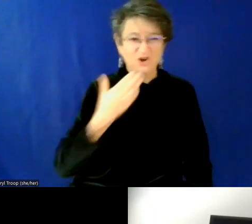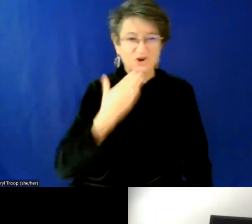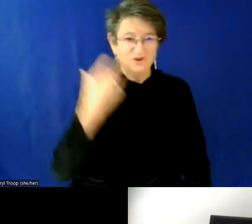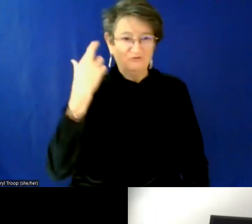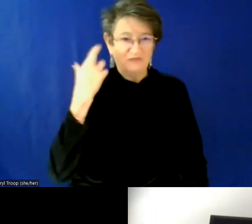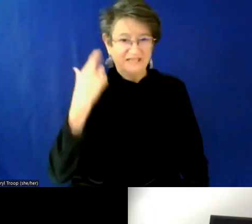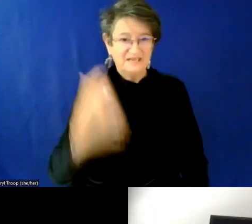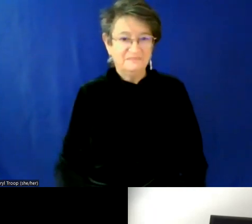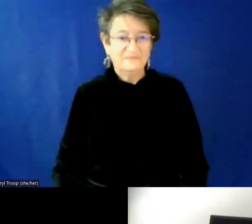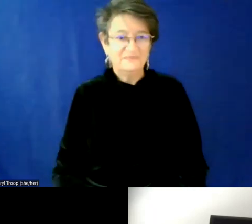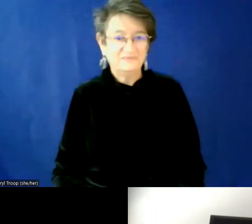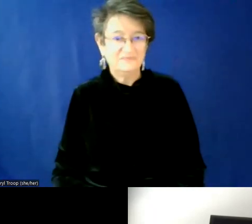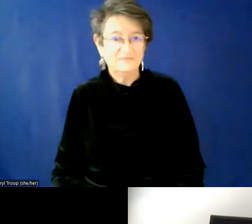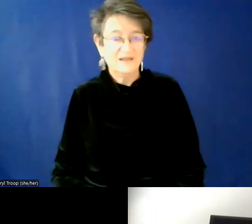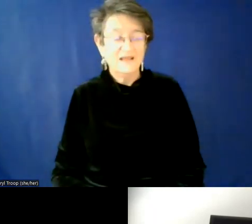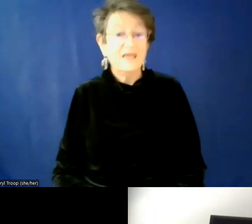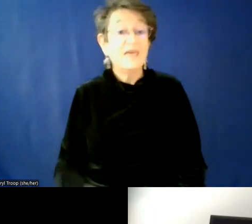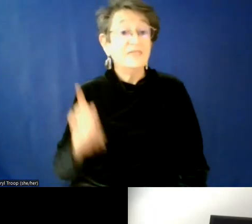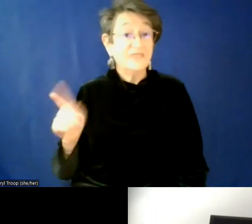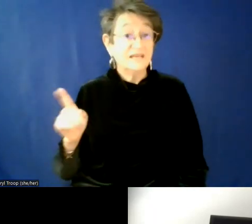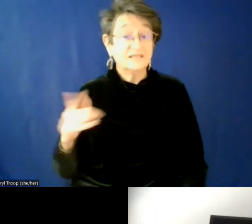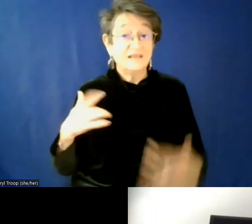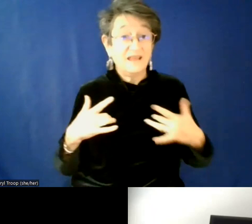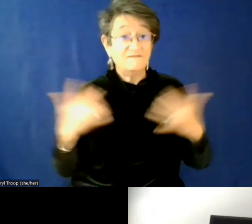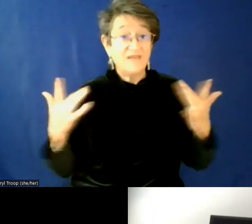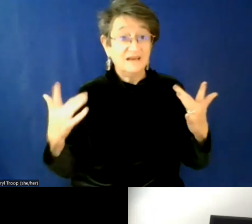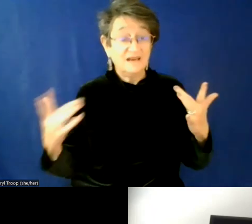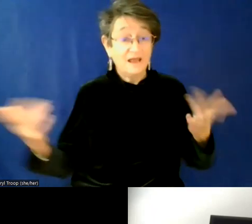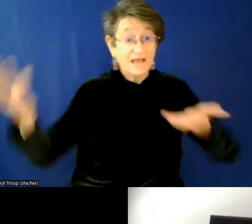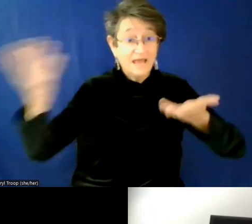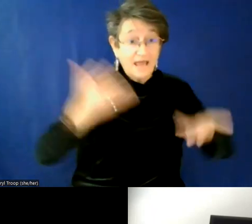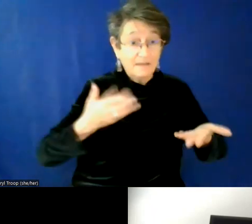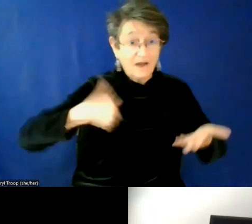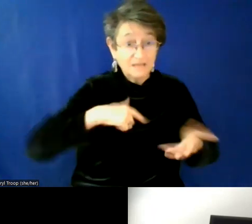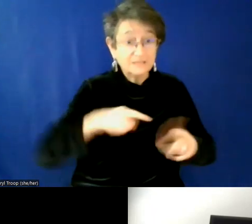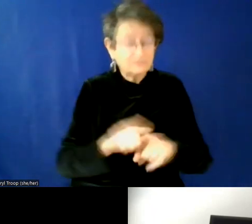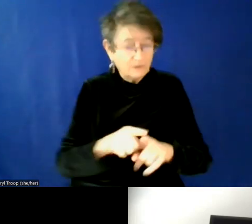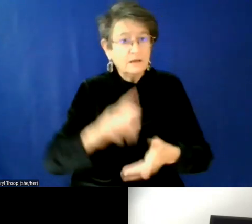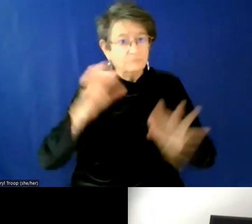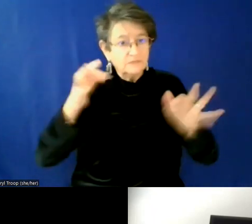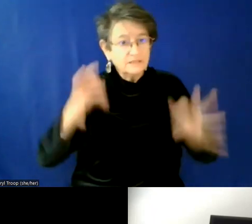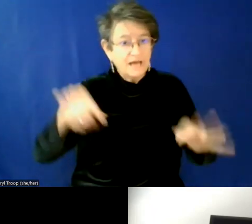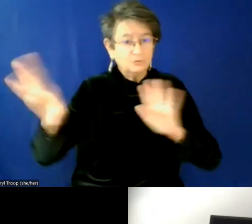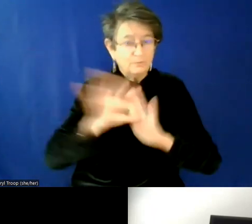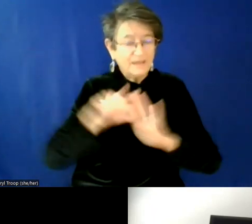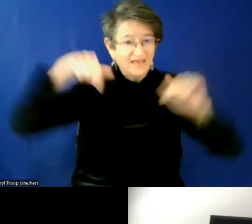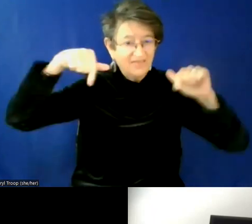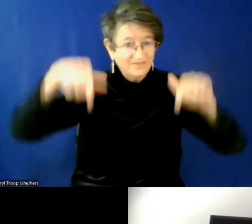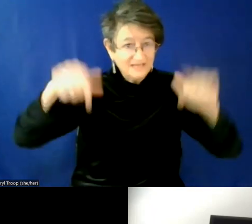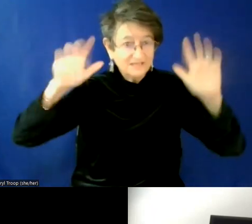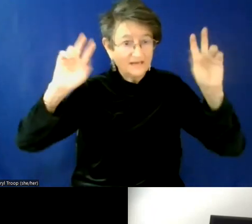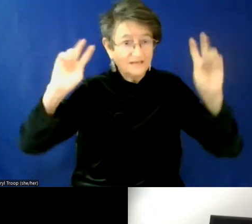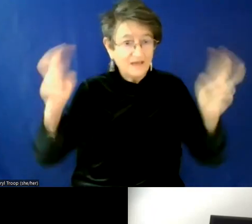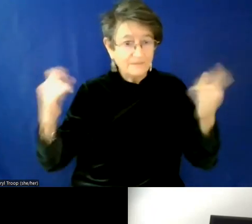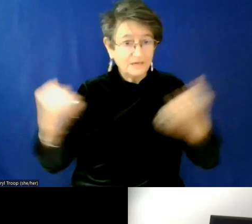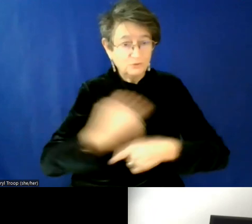this whole event and the topic came to us because Sarah, um, so graciously, uh, uh, offered to come to the